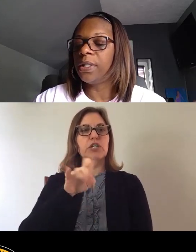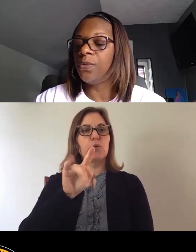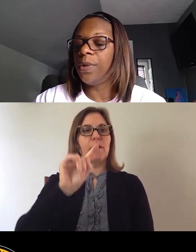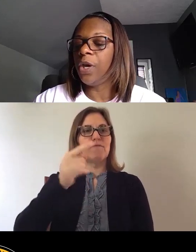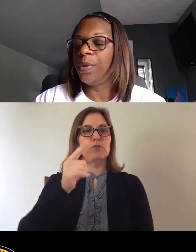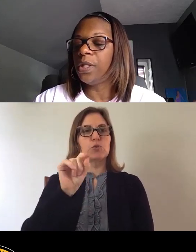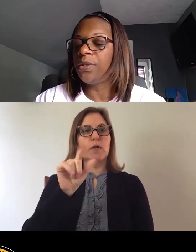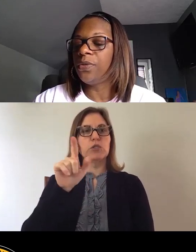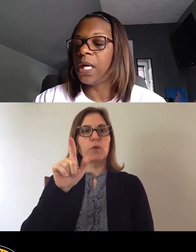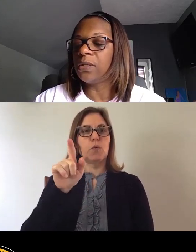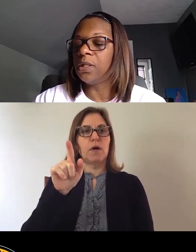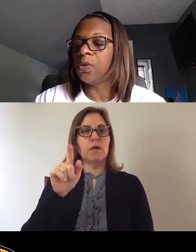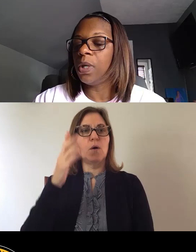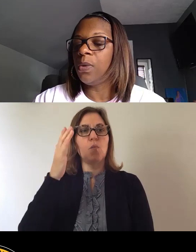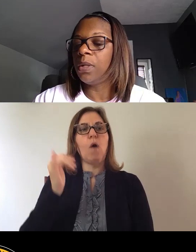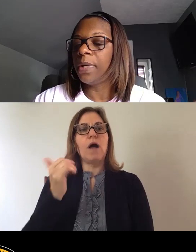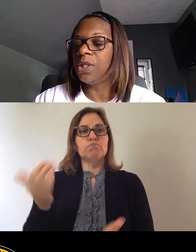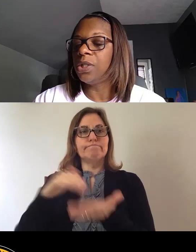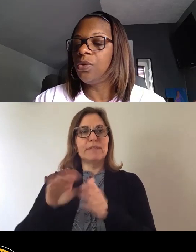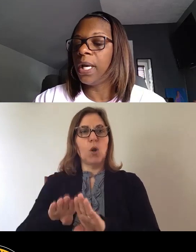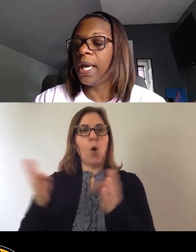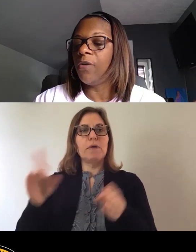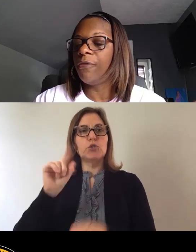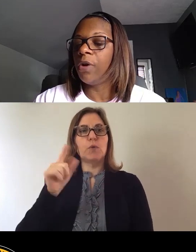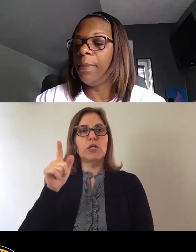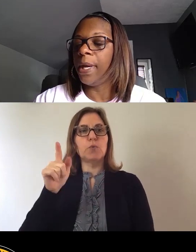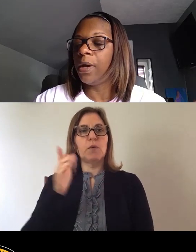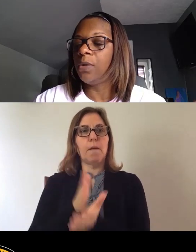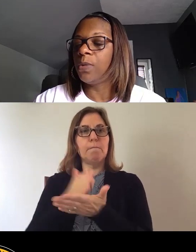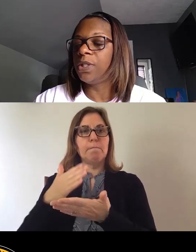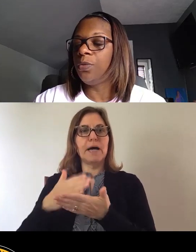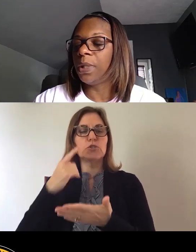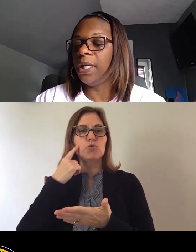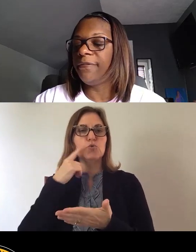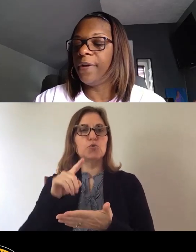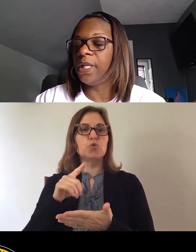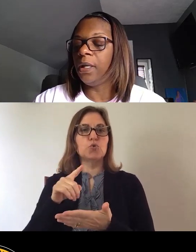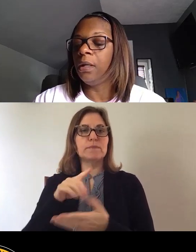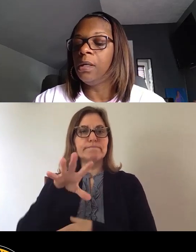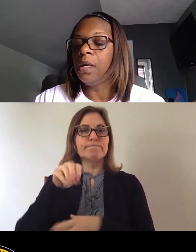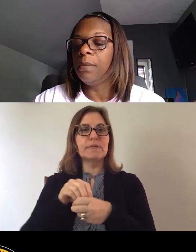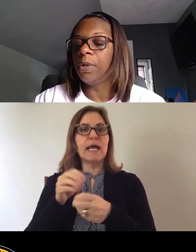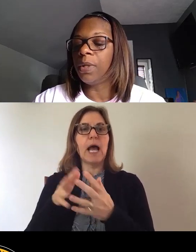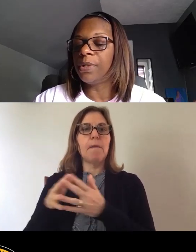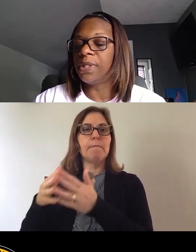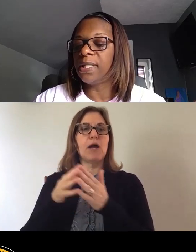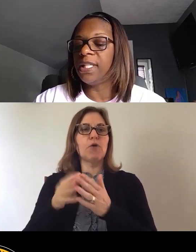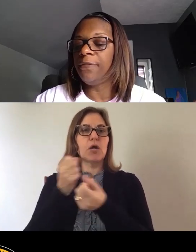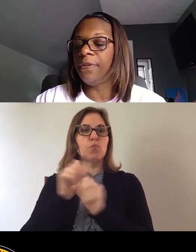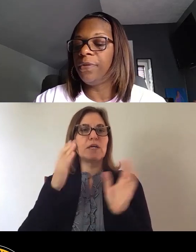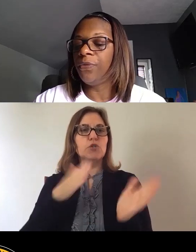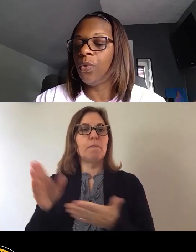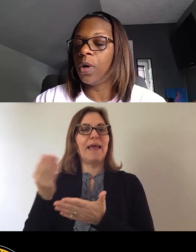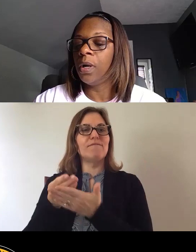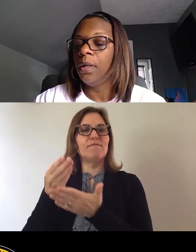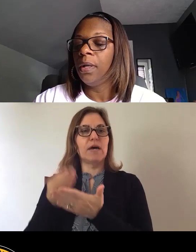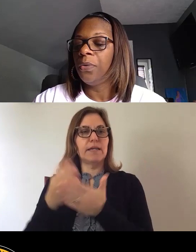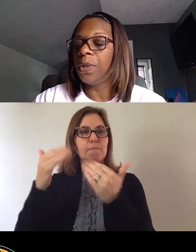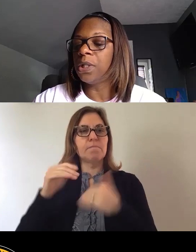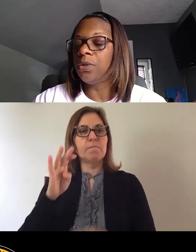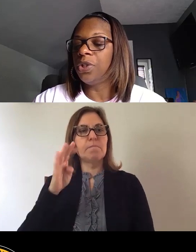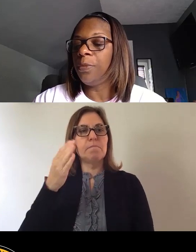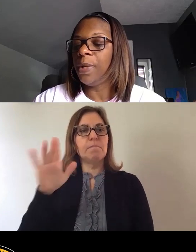so as to reopen the 2021 Budget to Account for American Rescue Plan Funding, Bill number 1654,